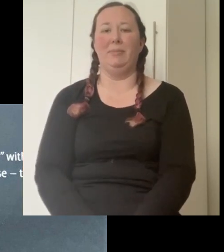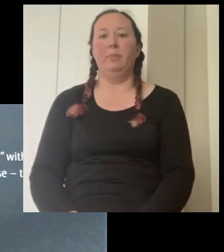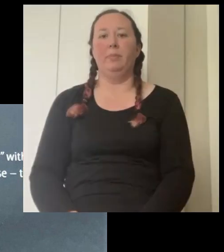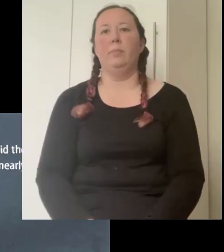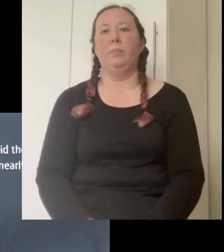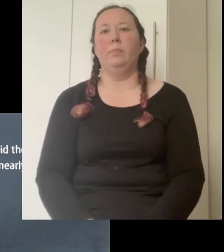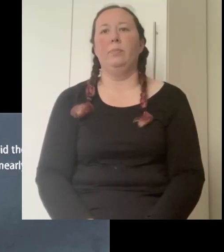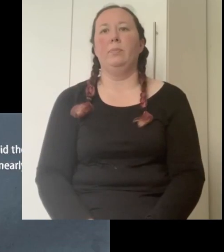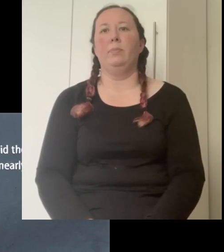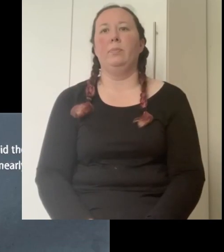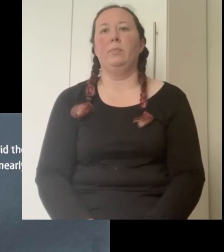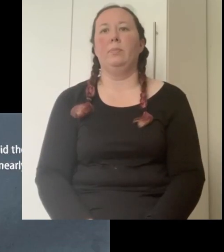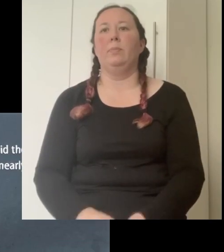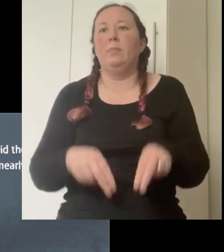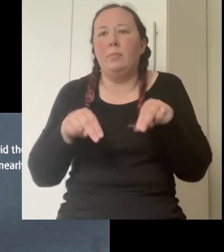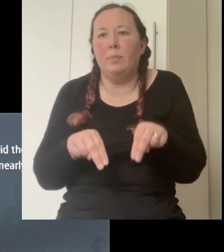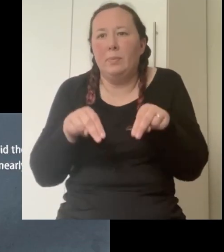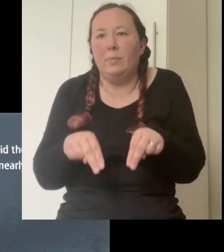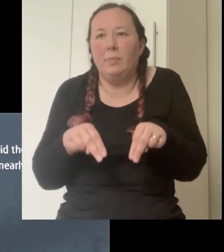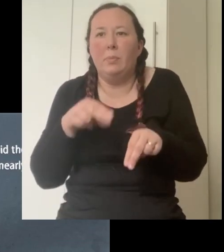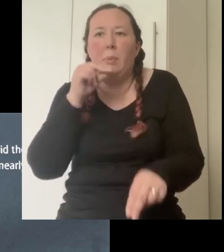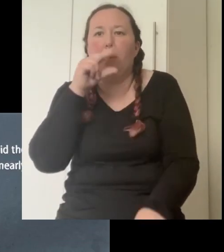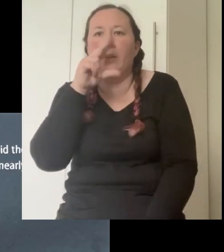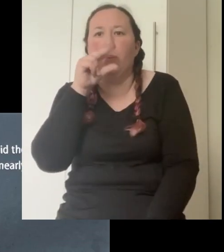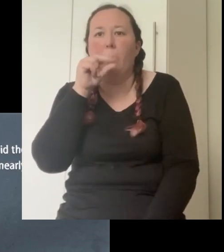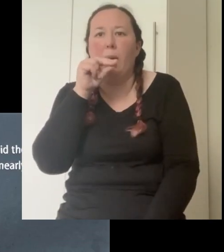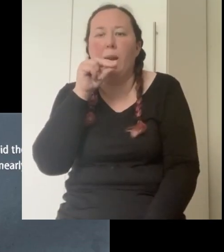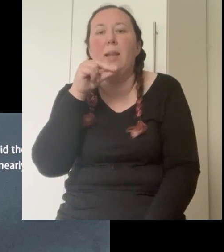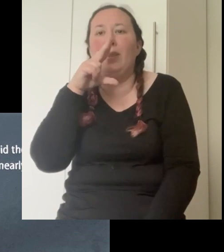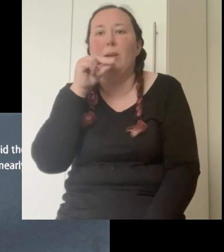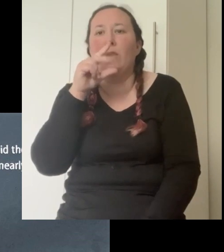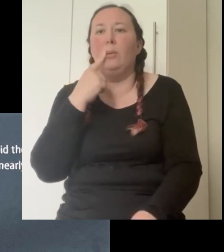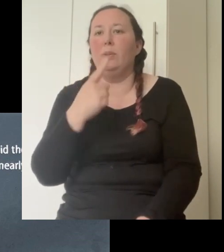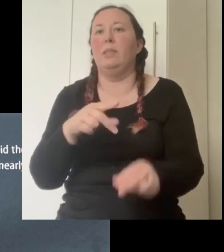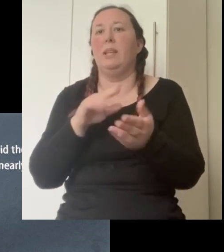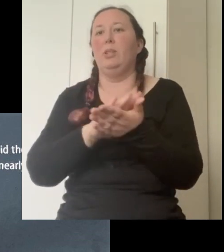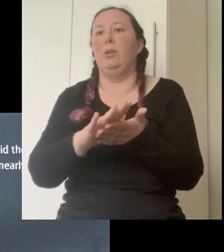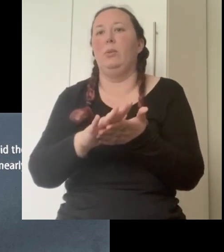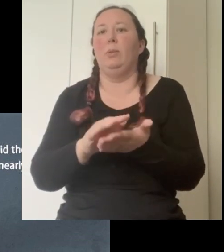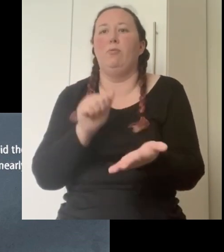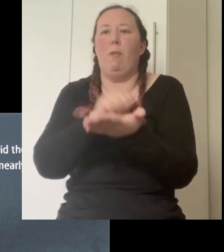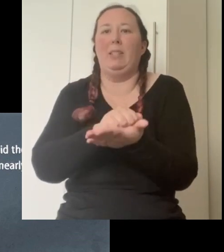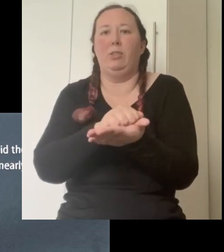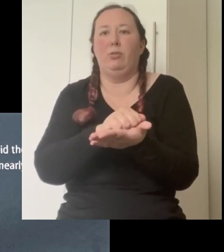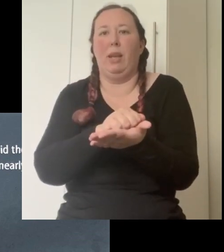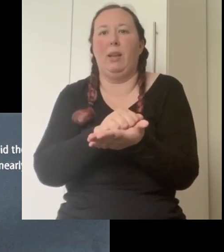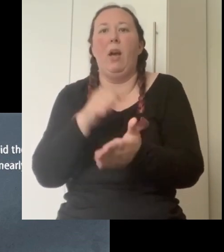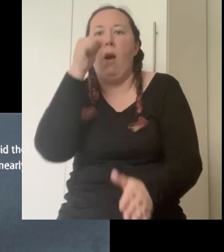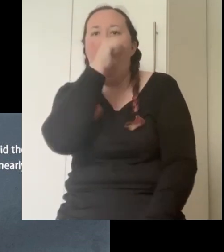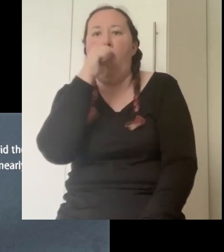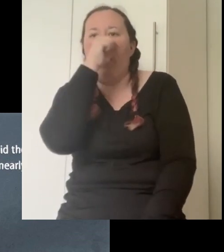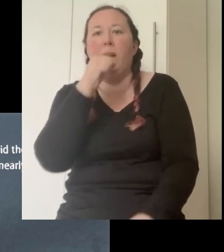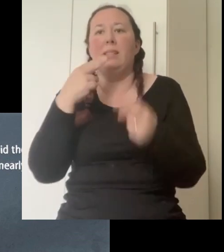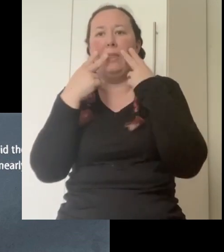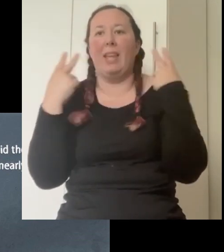and the dainty dog began to quack the duck said hue were right on track